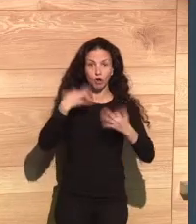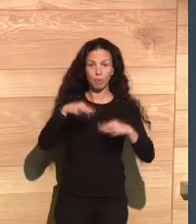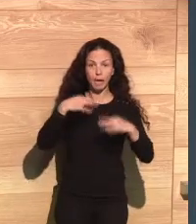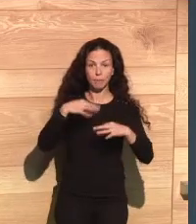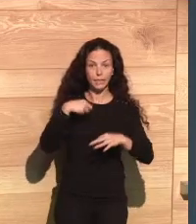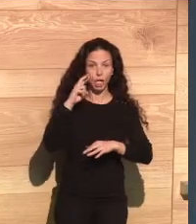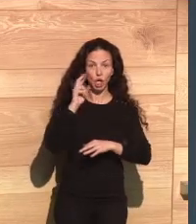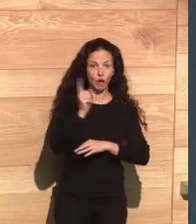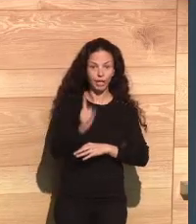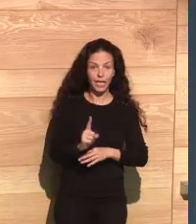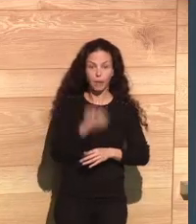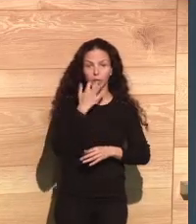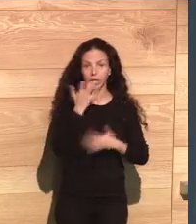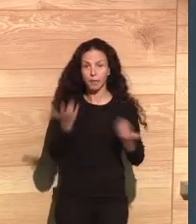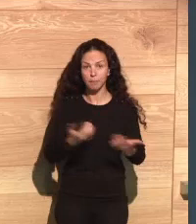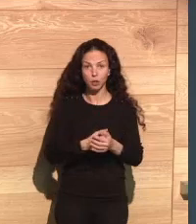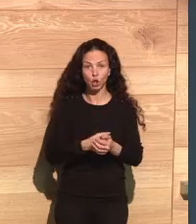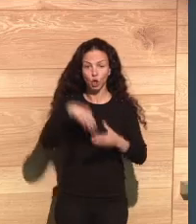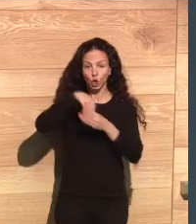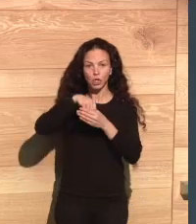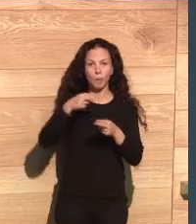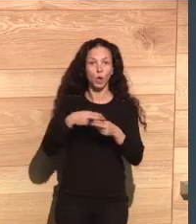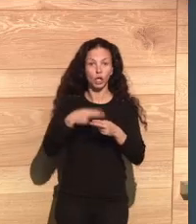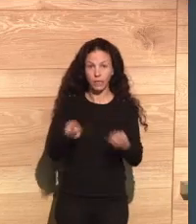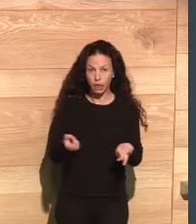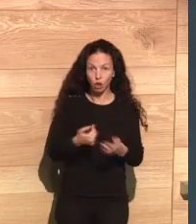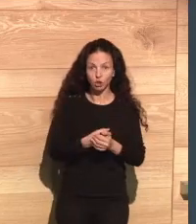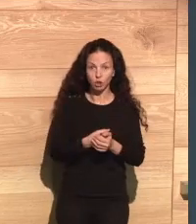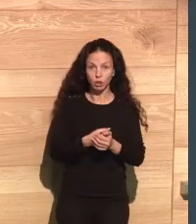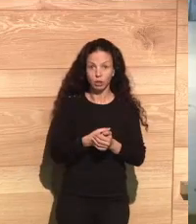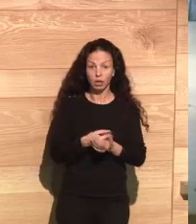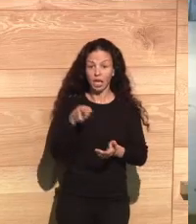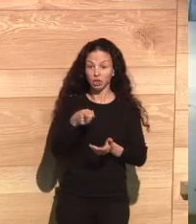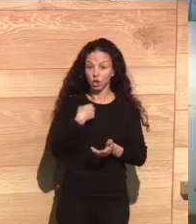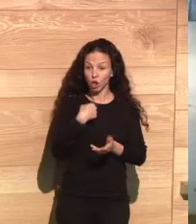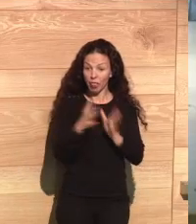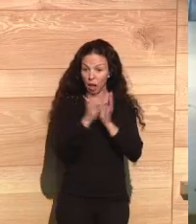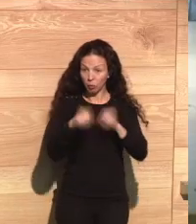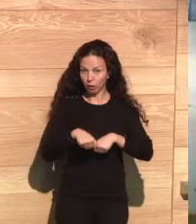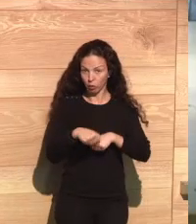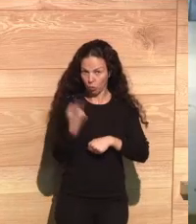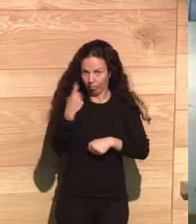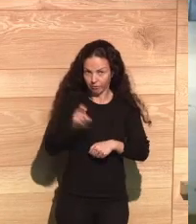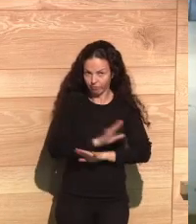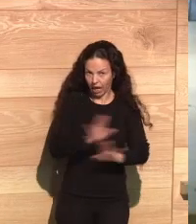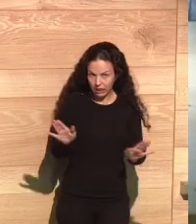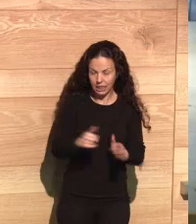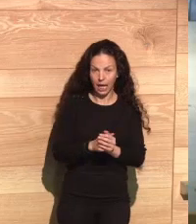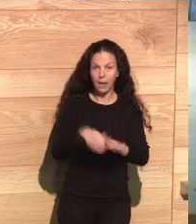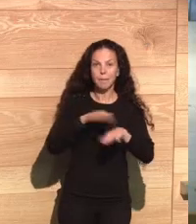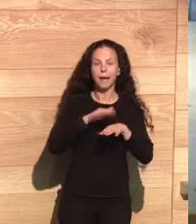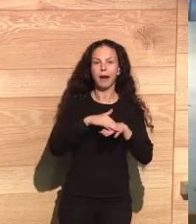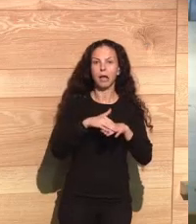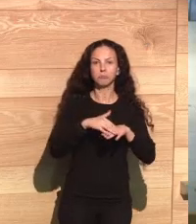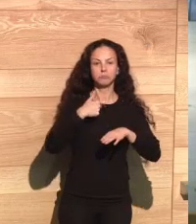would disagree with in order to make sure that algorithms expose you to the stuff that you wouldn't otherwise choose to see.